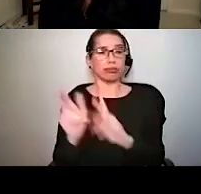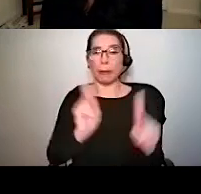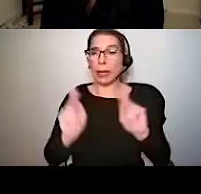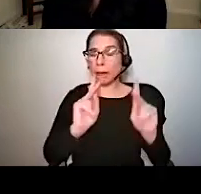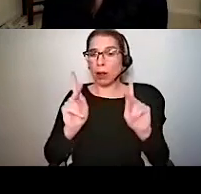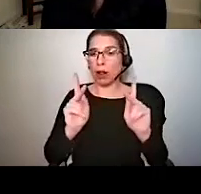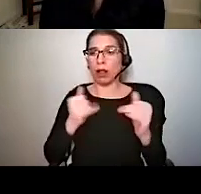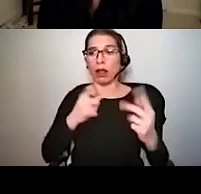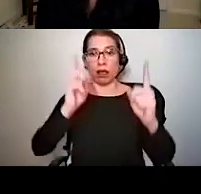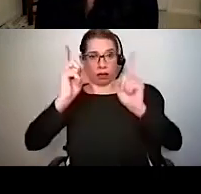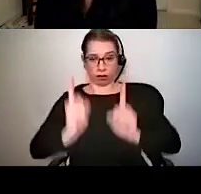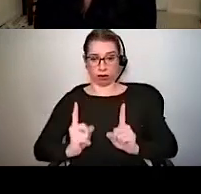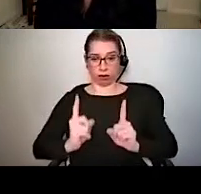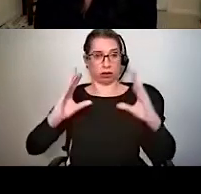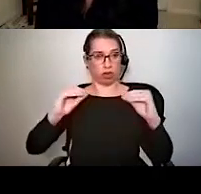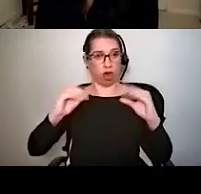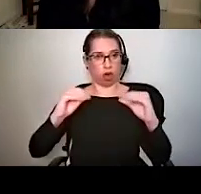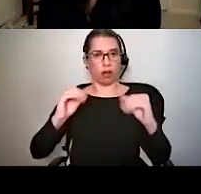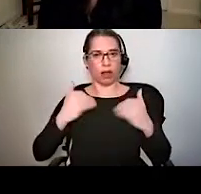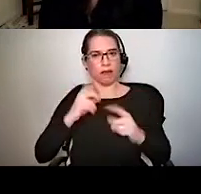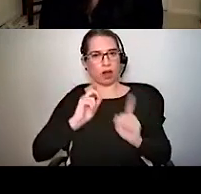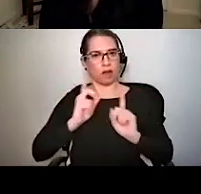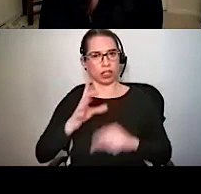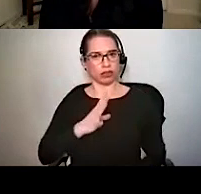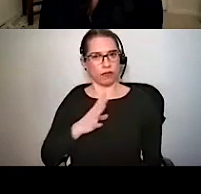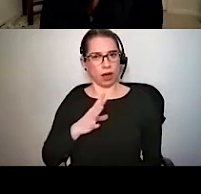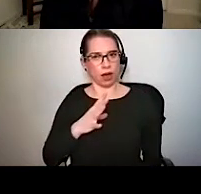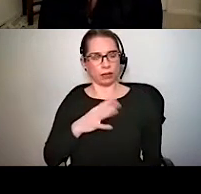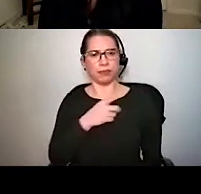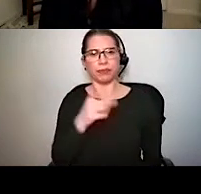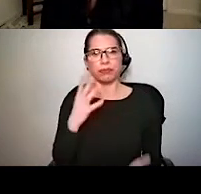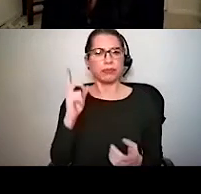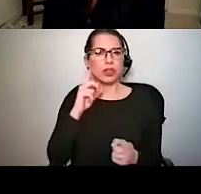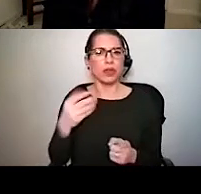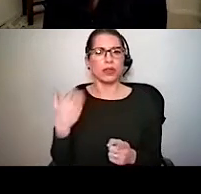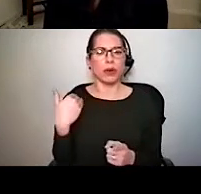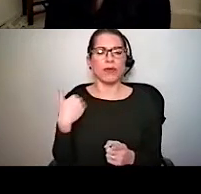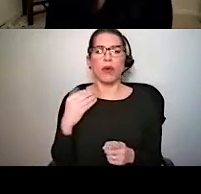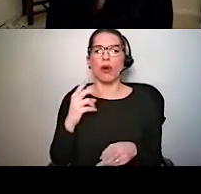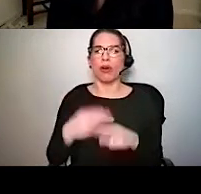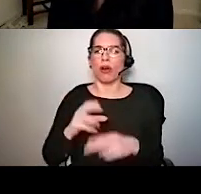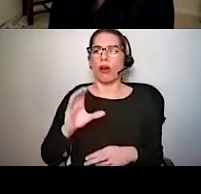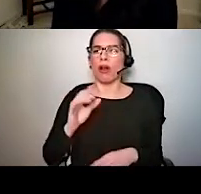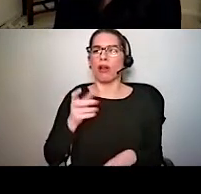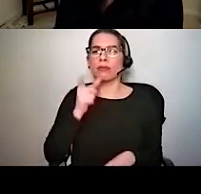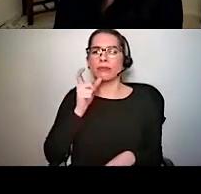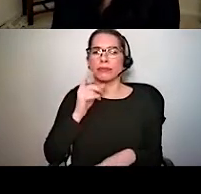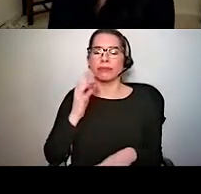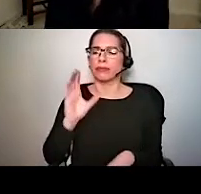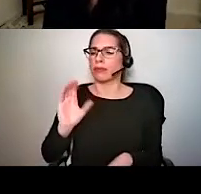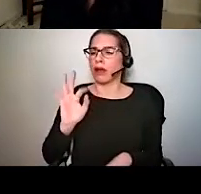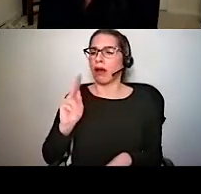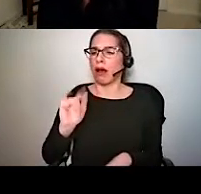So you may have heard a situation like this being referred to in the past as the cocktail party effect. And that's being